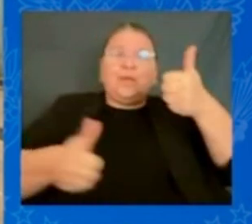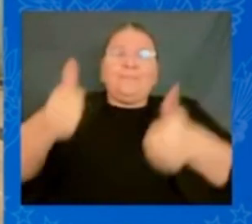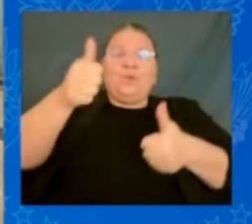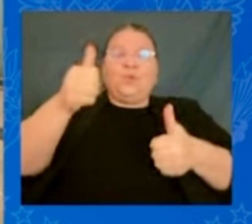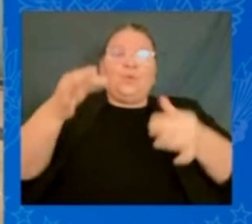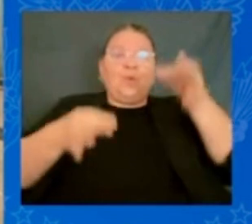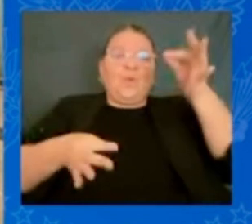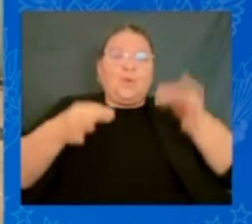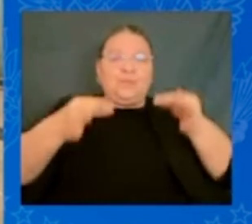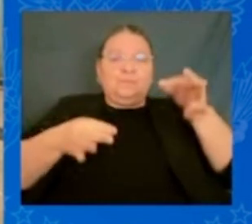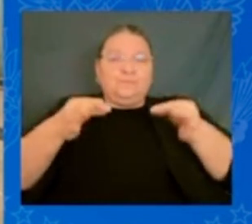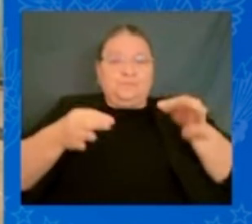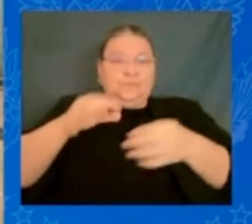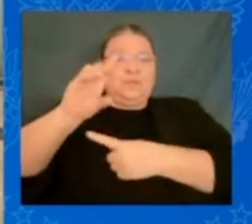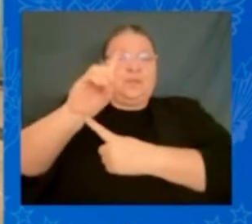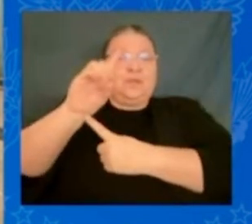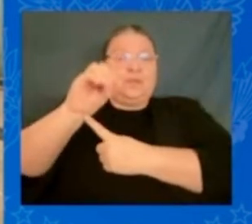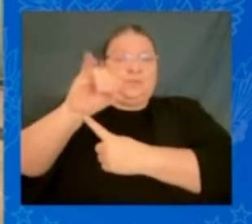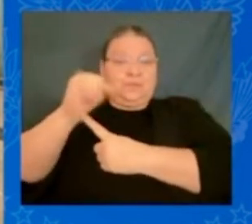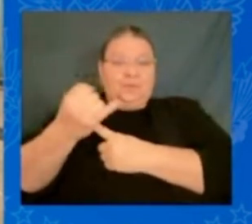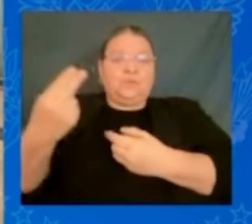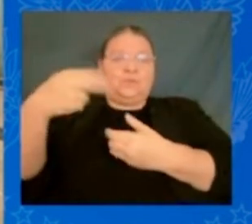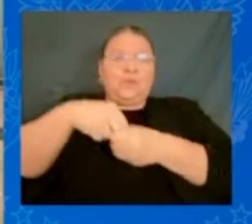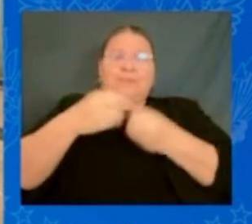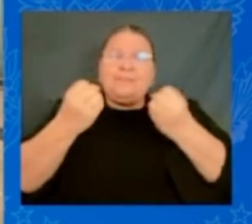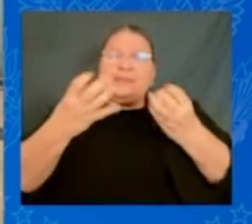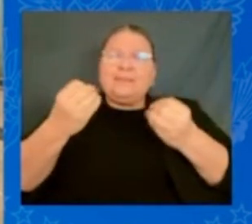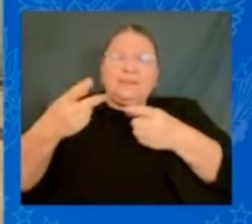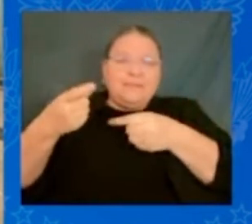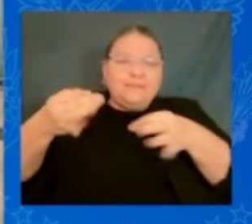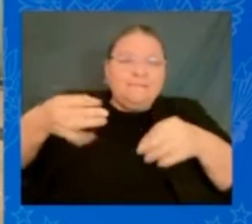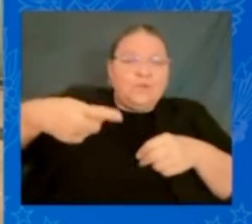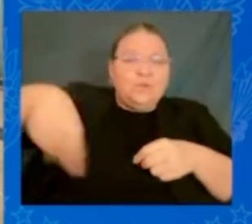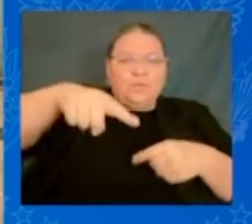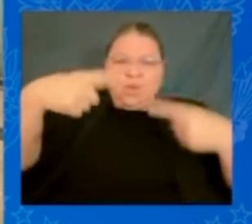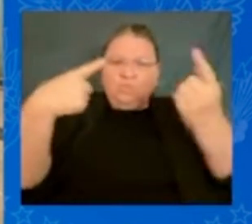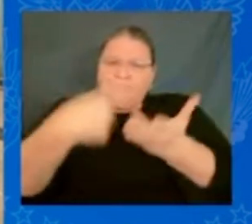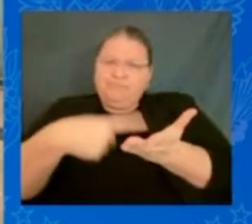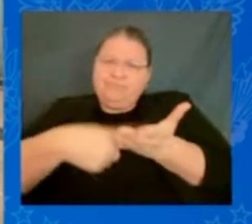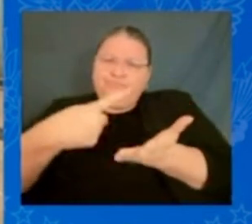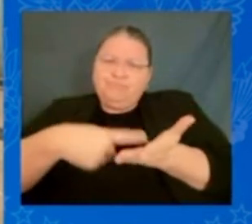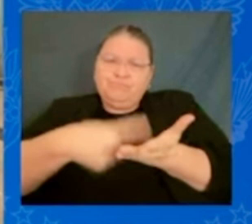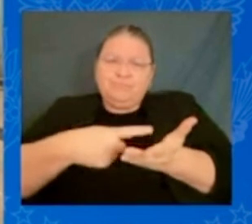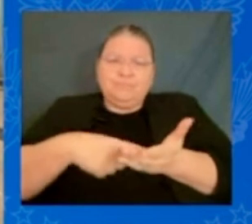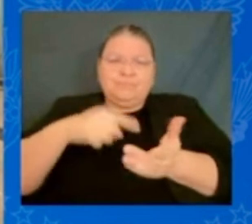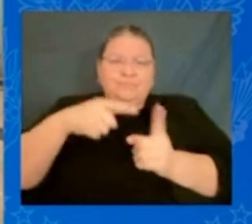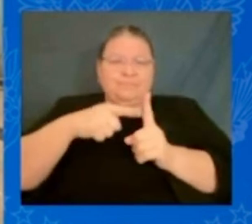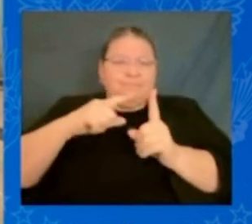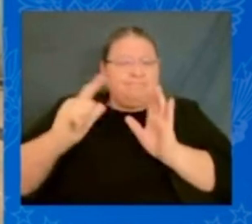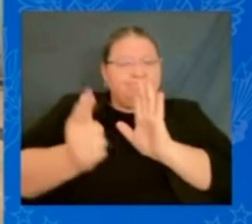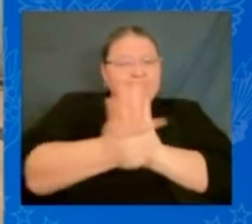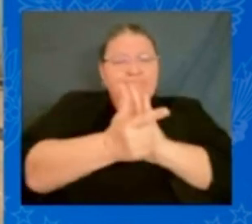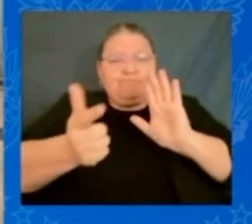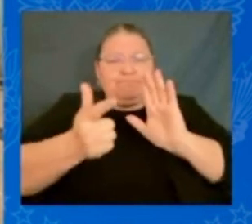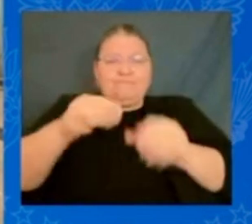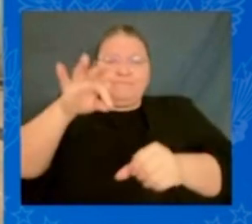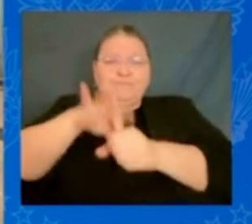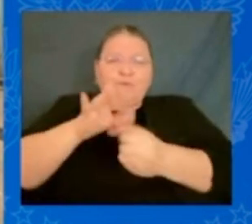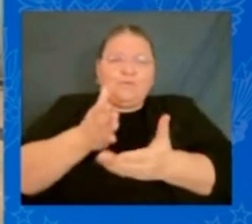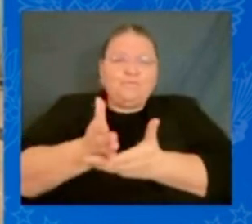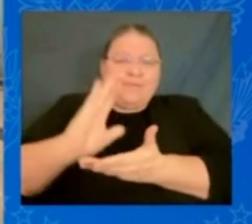you in arguing that the map violates the Voting Rights Act. All of this